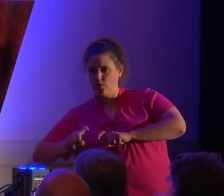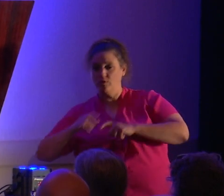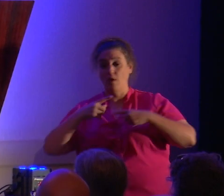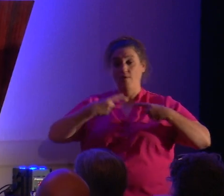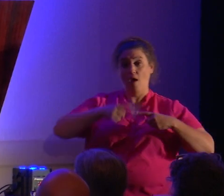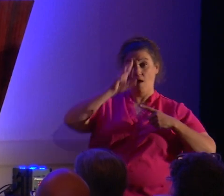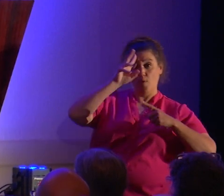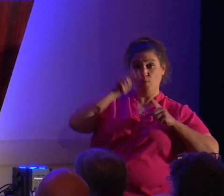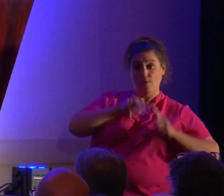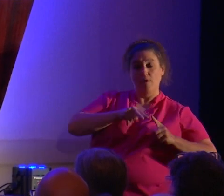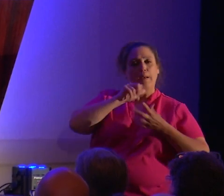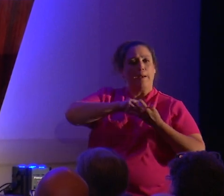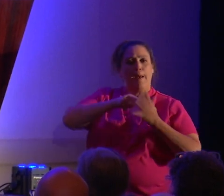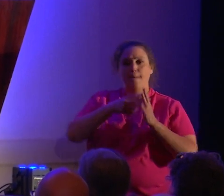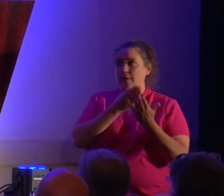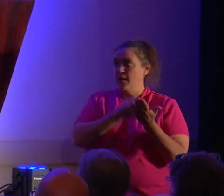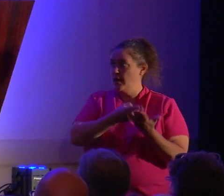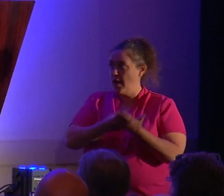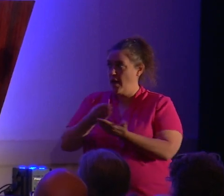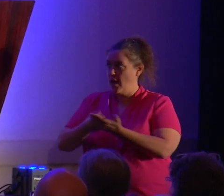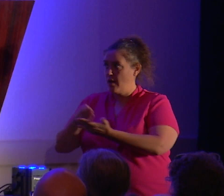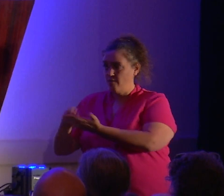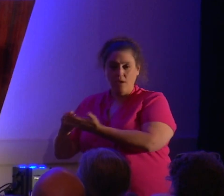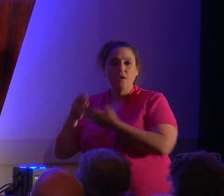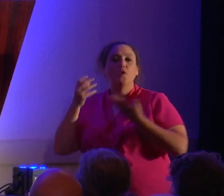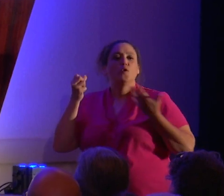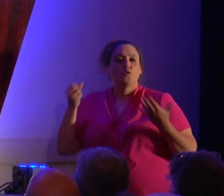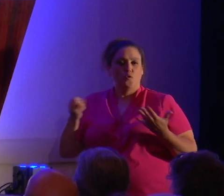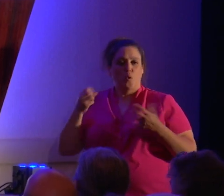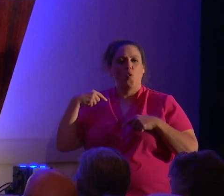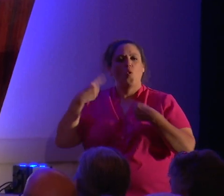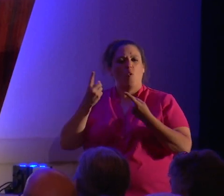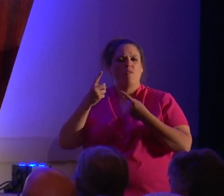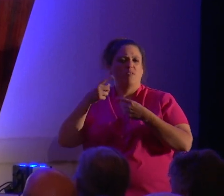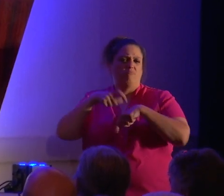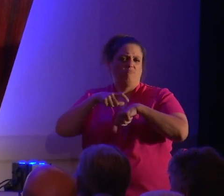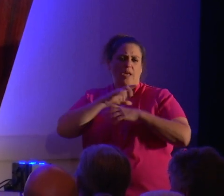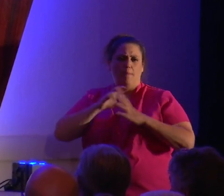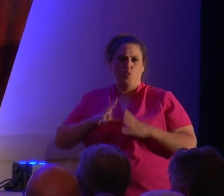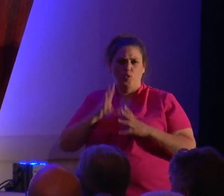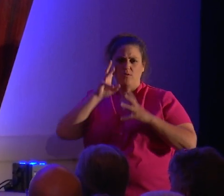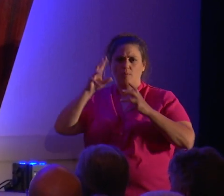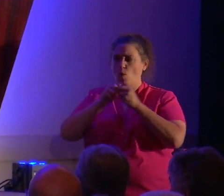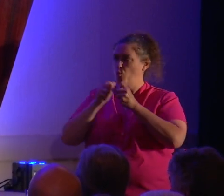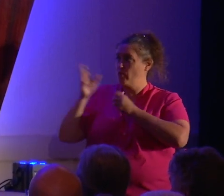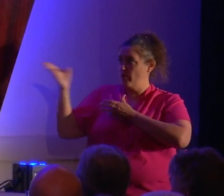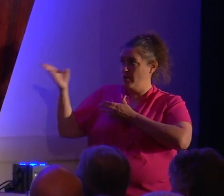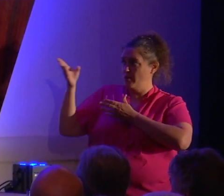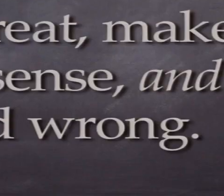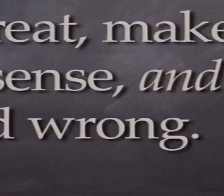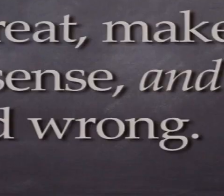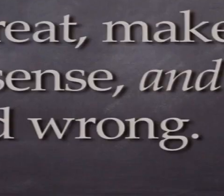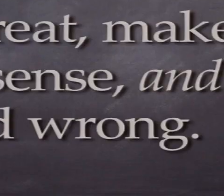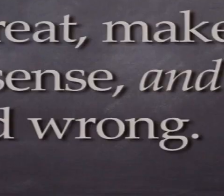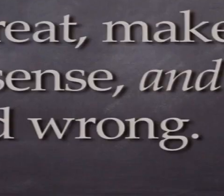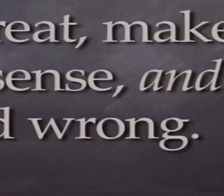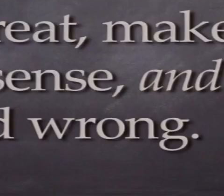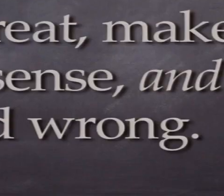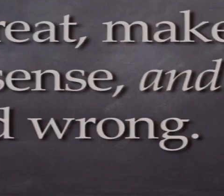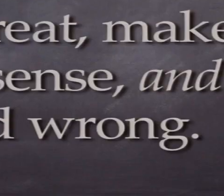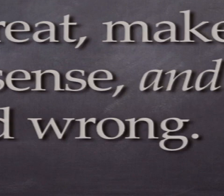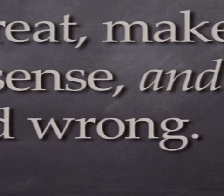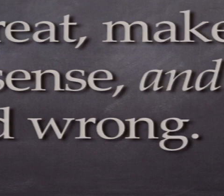So over time, Christians have come up with these various cosmological, ontological, teleological, moral arguments. The problem is arguments are not evidence.